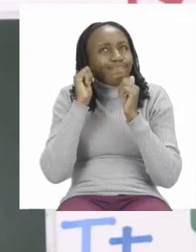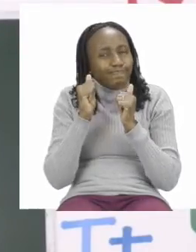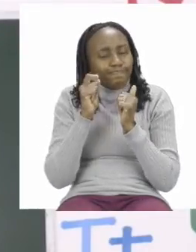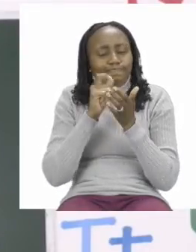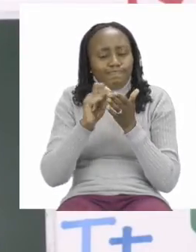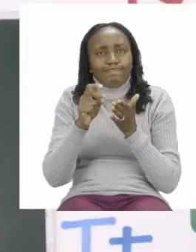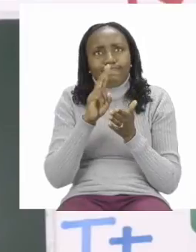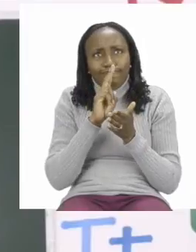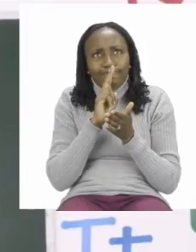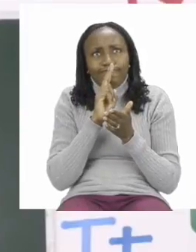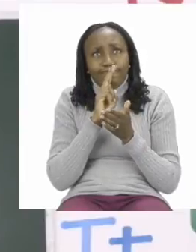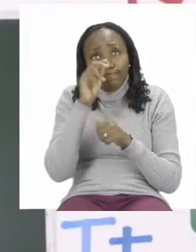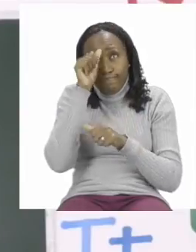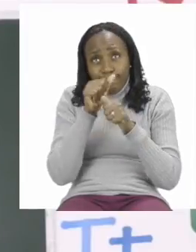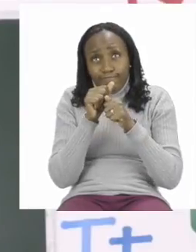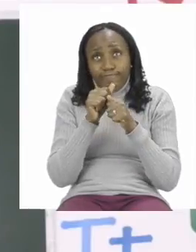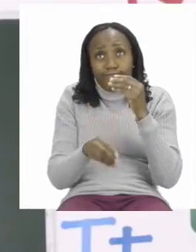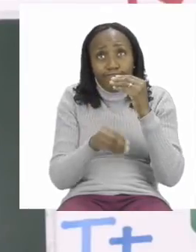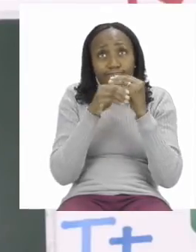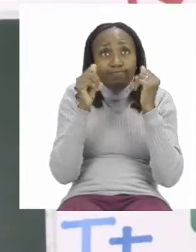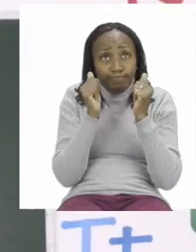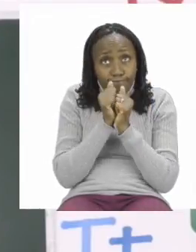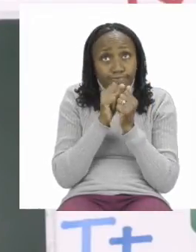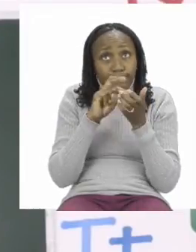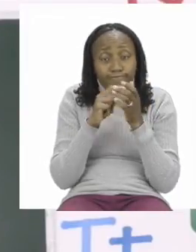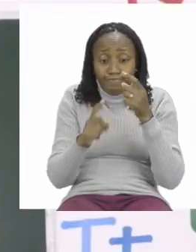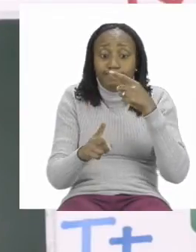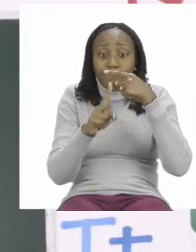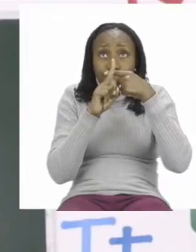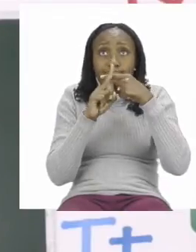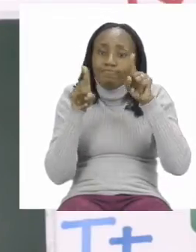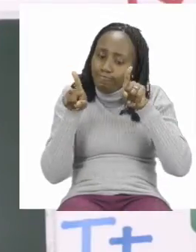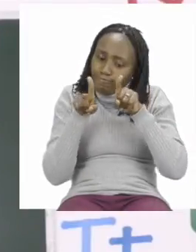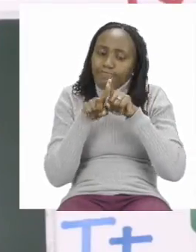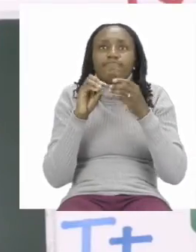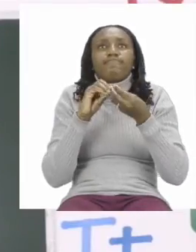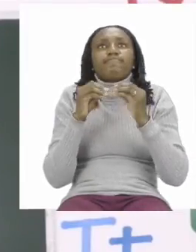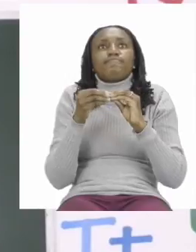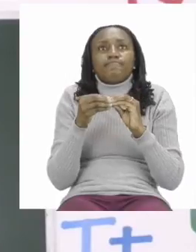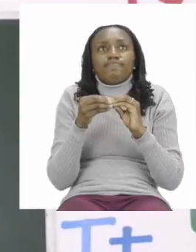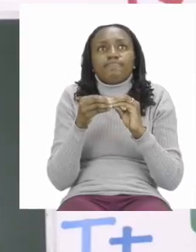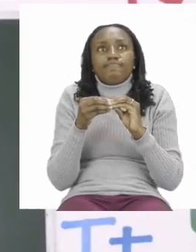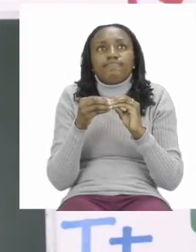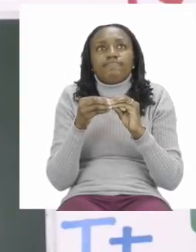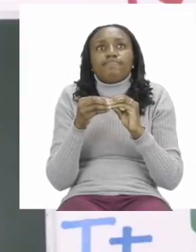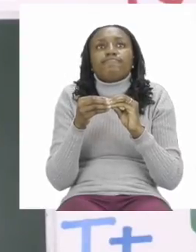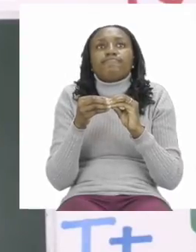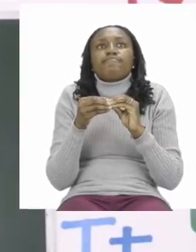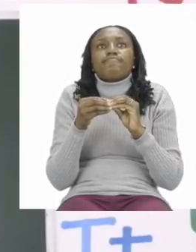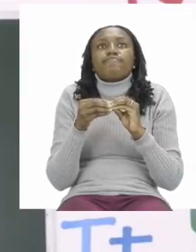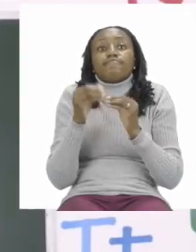Remember when we are doubling we are going to make whatever number we are given times two or we do it